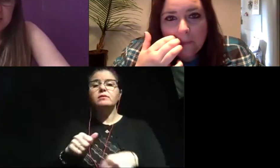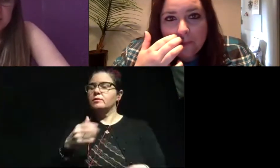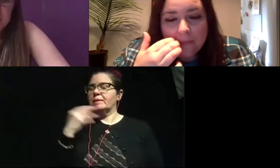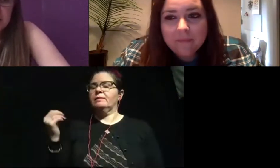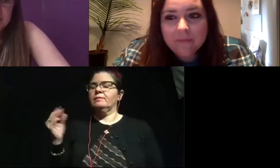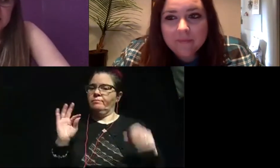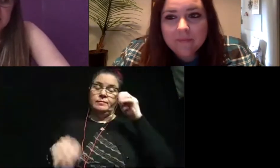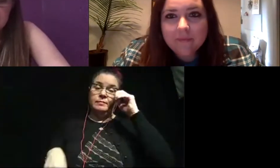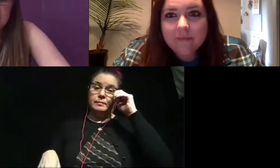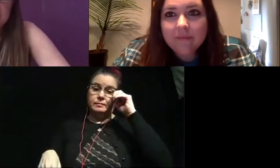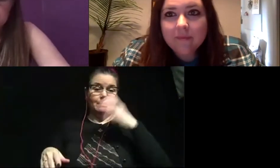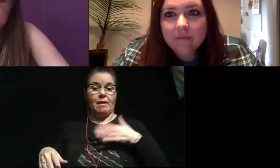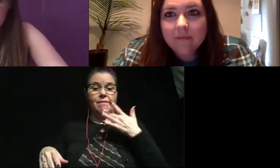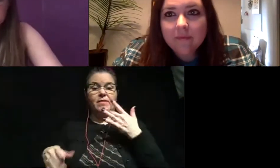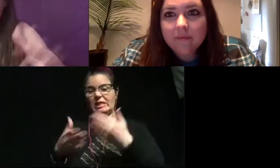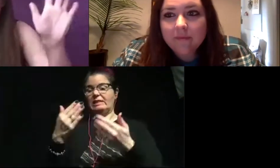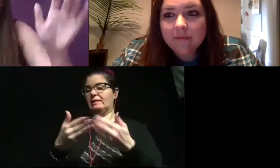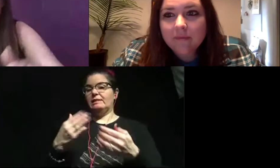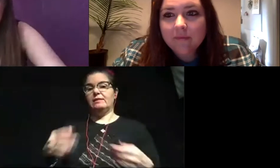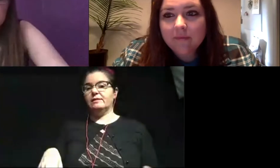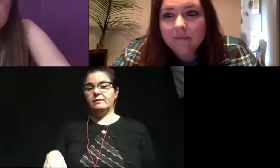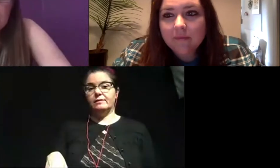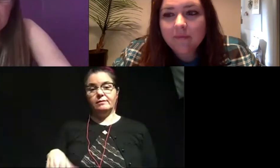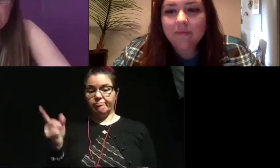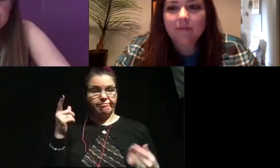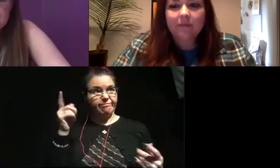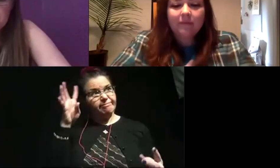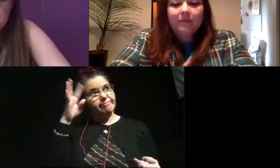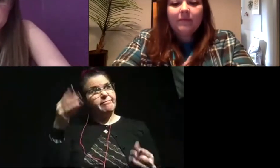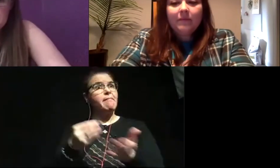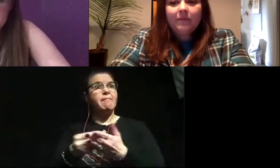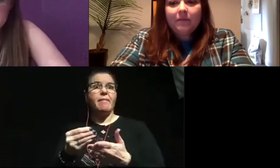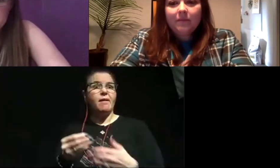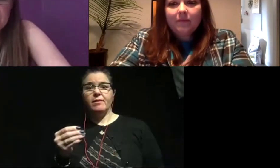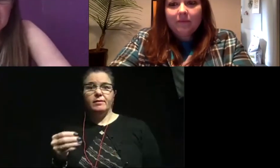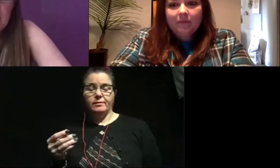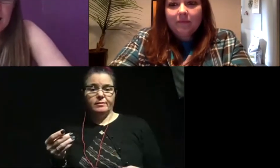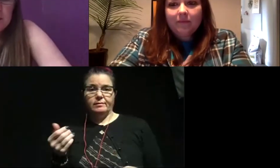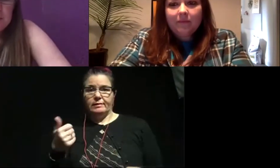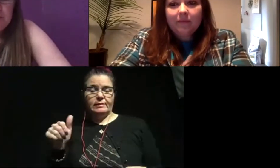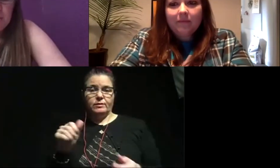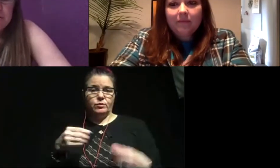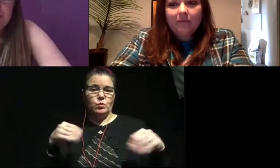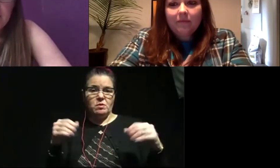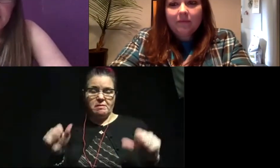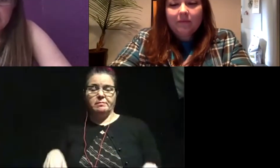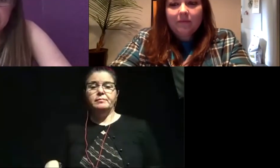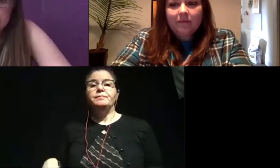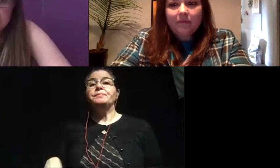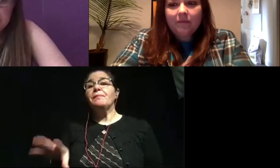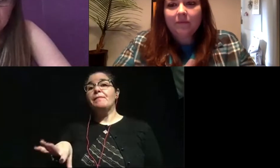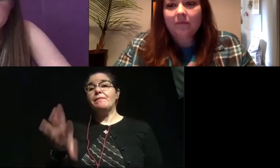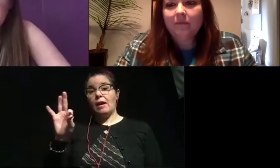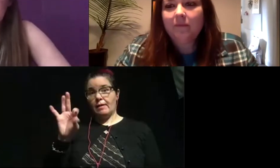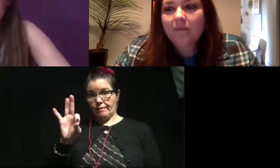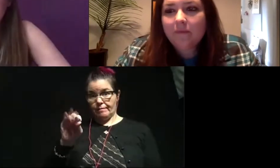Okay. So that is the easiest tool and you can just go ahead and get that at a home improvement store very easily. For finding fossils,